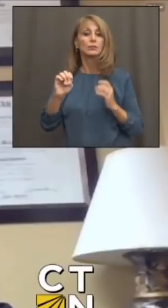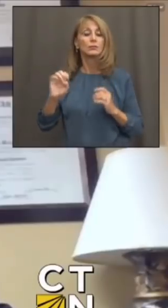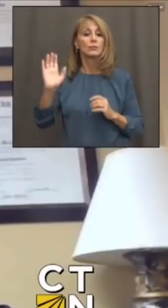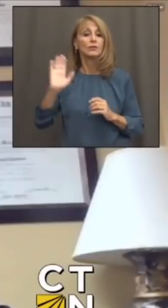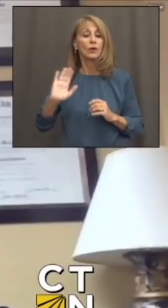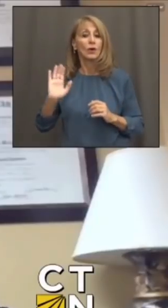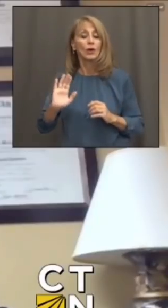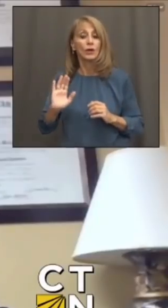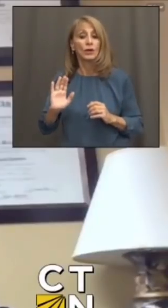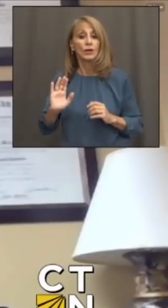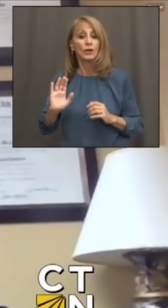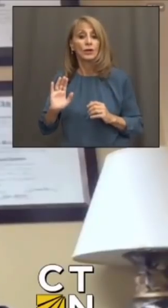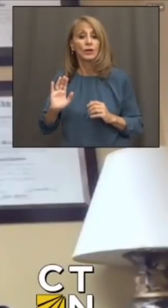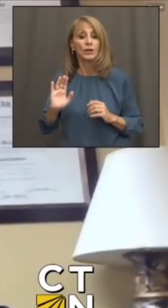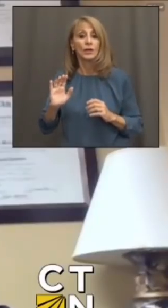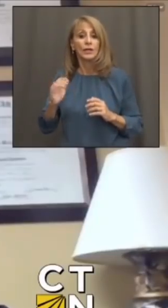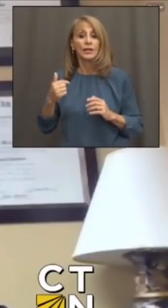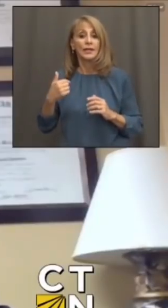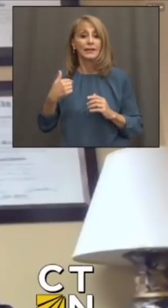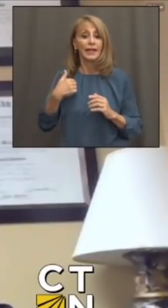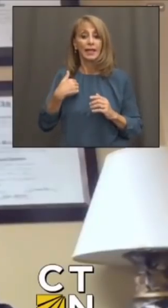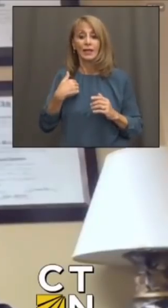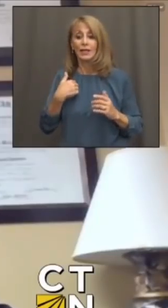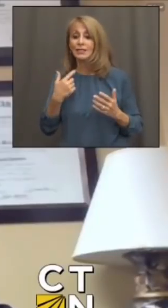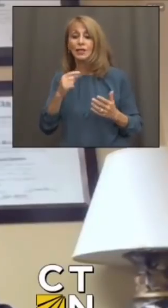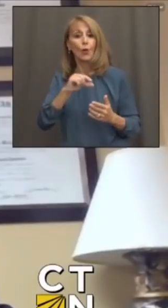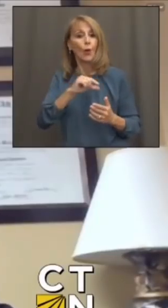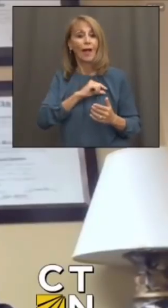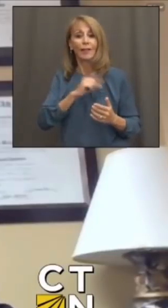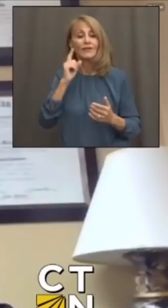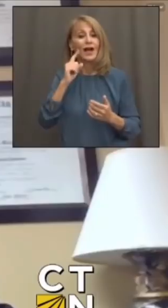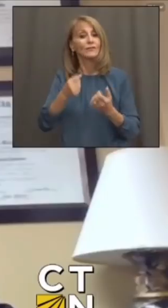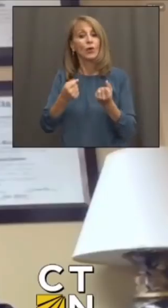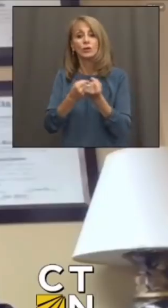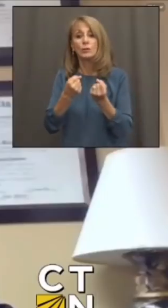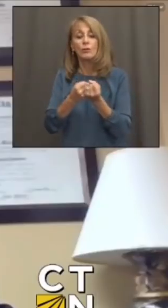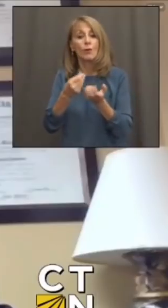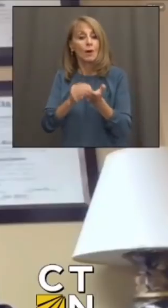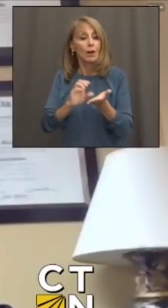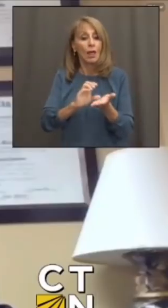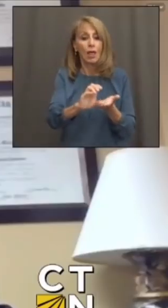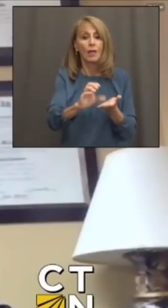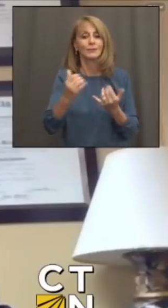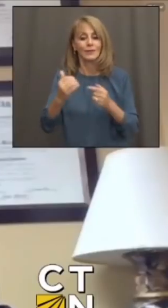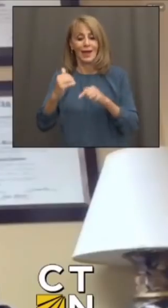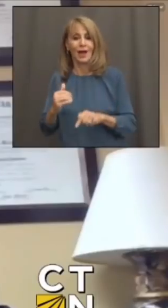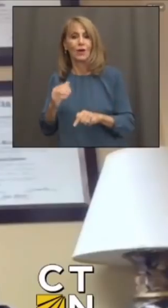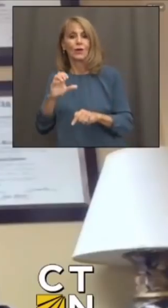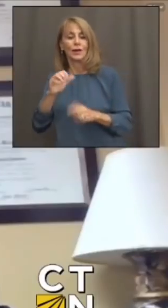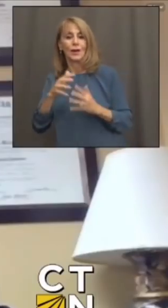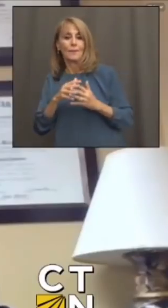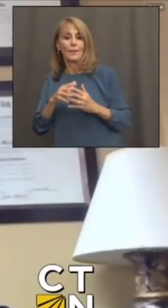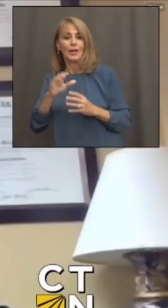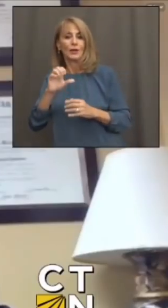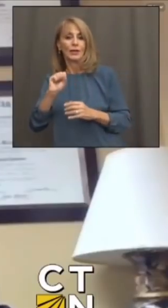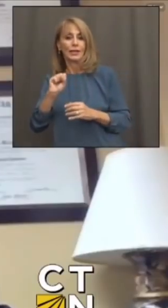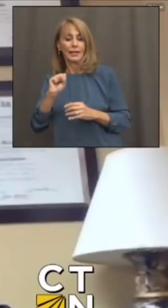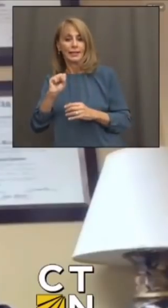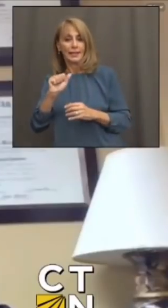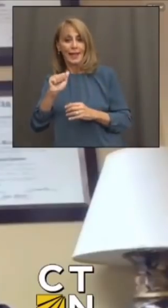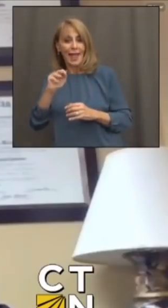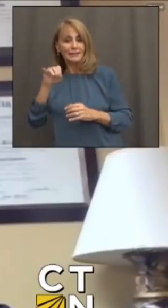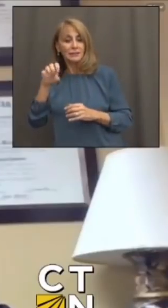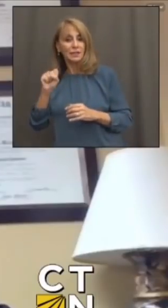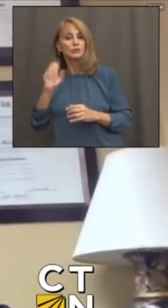earlier, because they were above the cliff, so they didn't qualify for any subsidy. With the American Rescue Plan, the subsidy, the cliff has been removed.